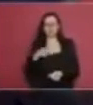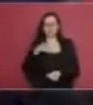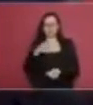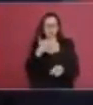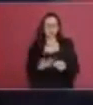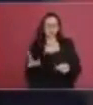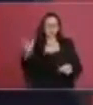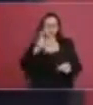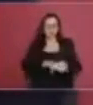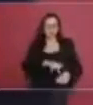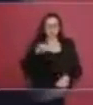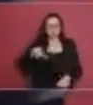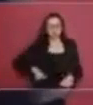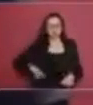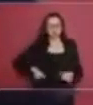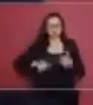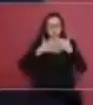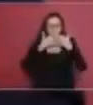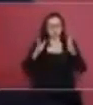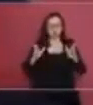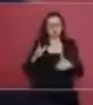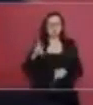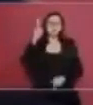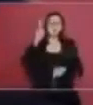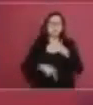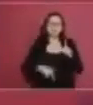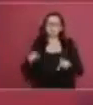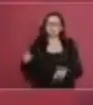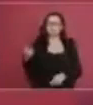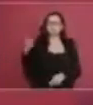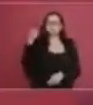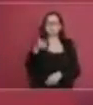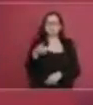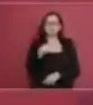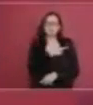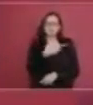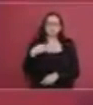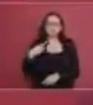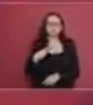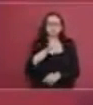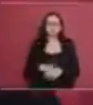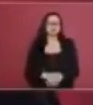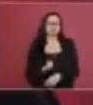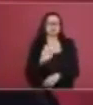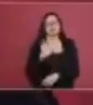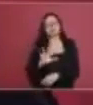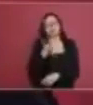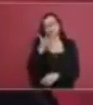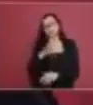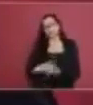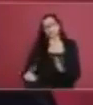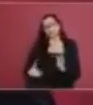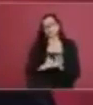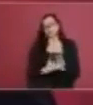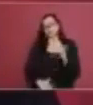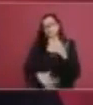because even if it was in a public hospital they still had to pay five or ten thousand